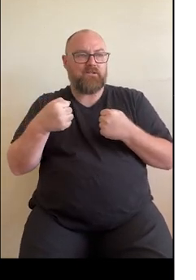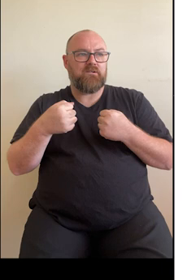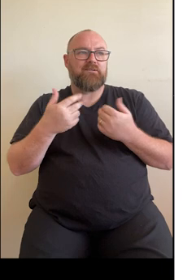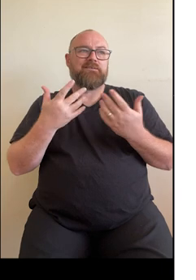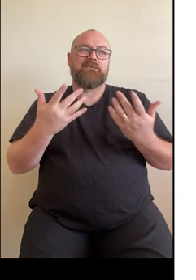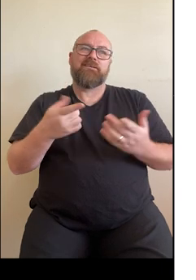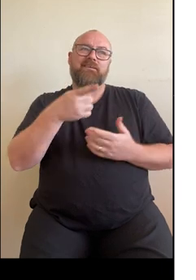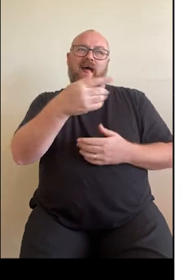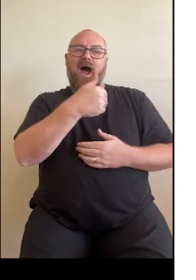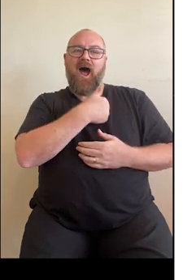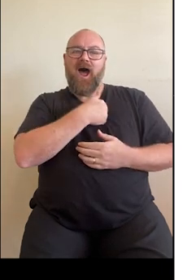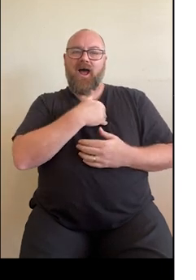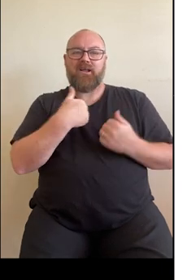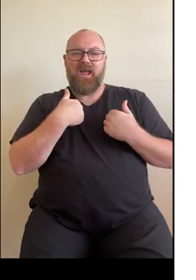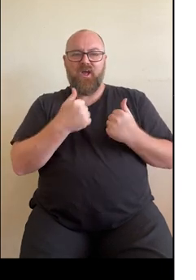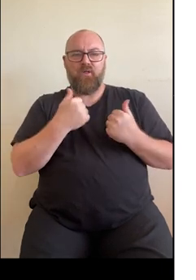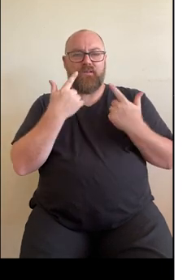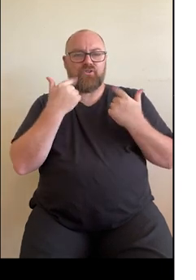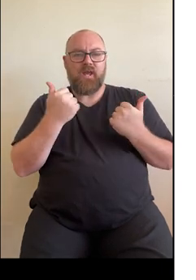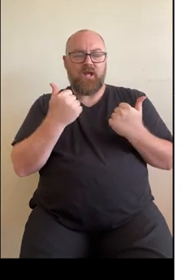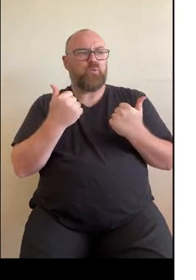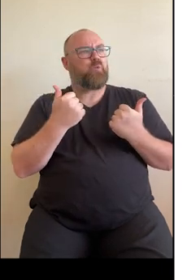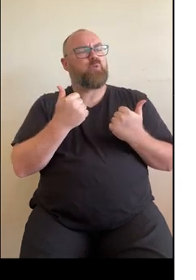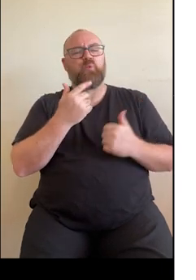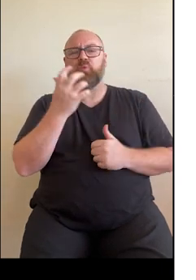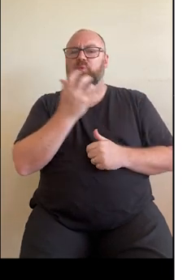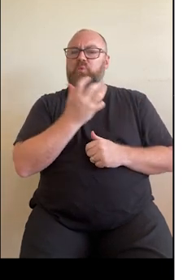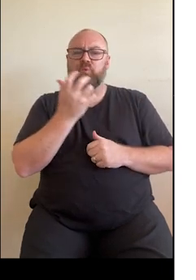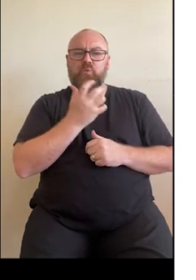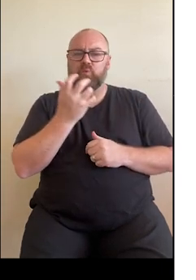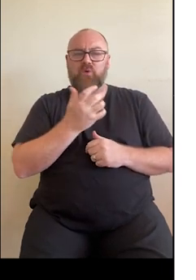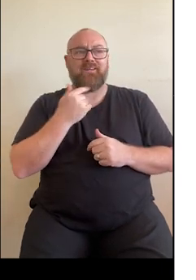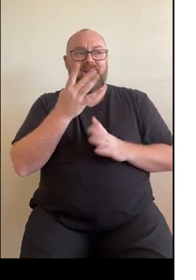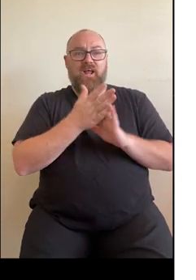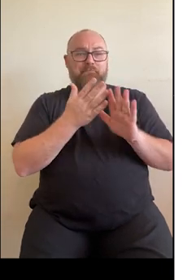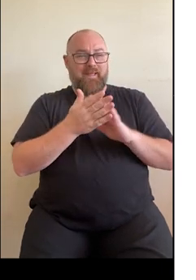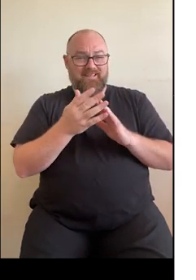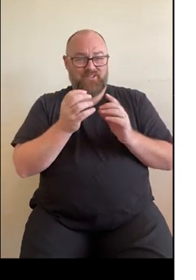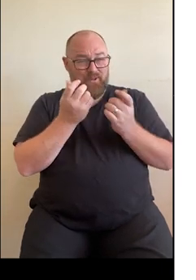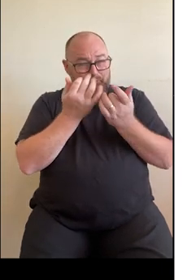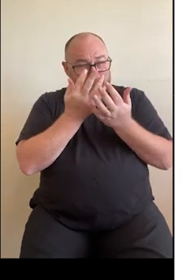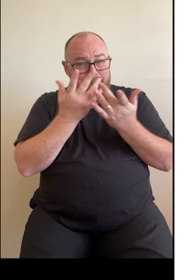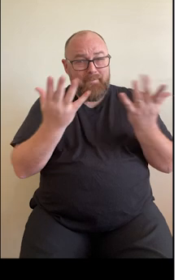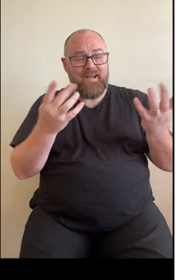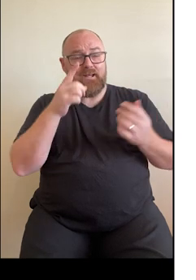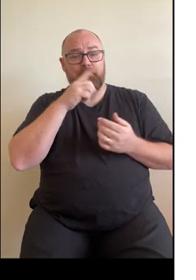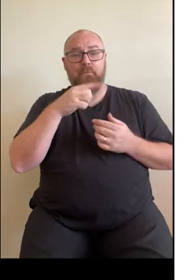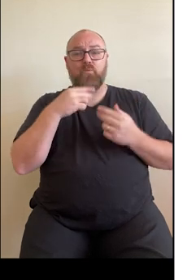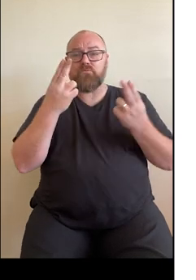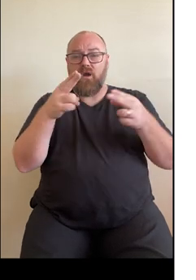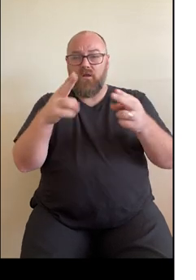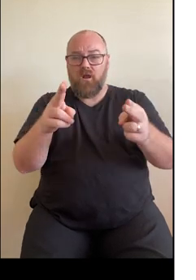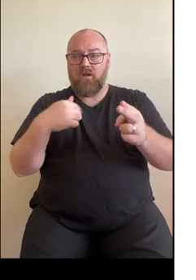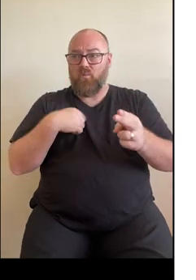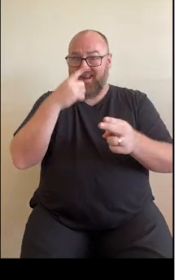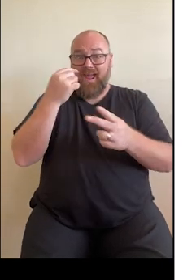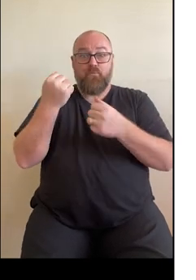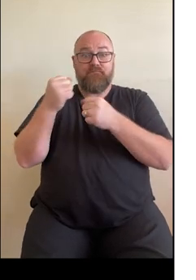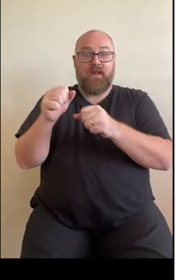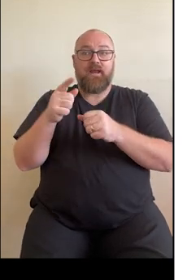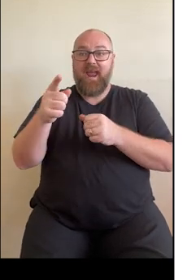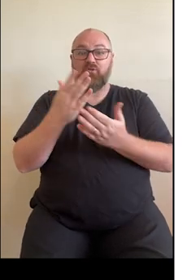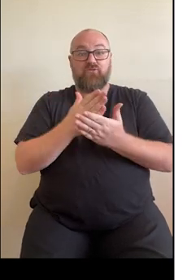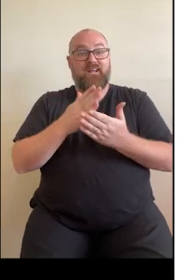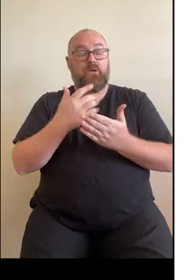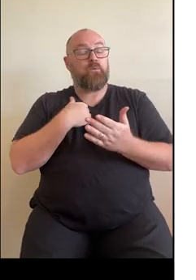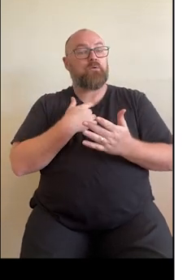Medicare item will have a devastating impact resulting in tens of thousands of preventable heart events occurring and have